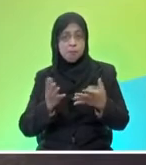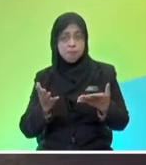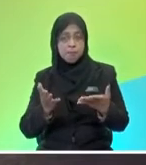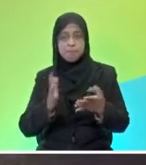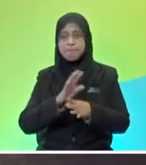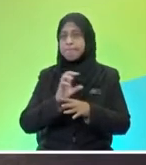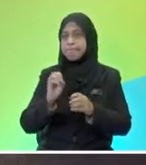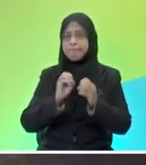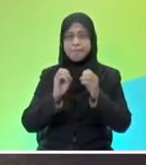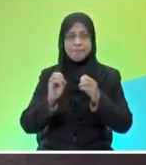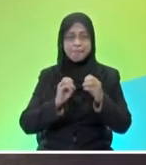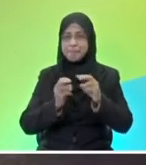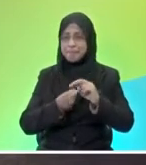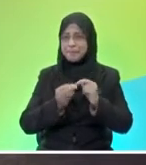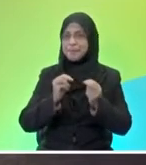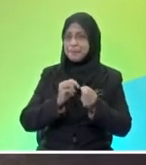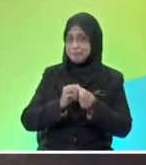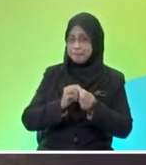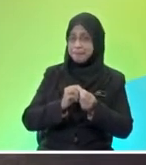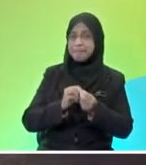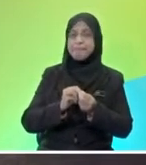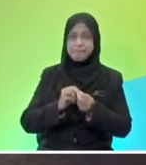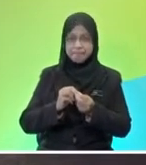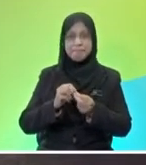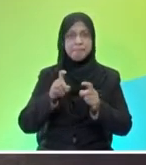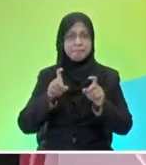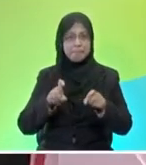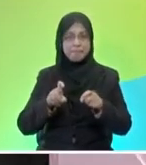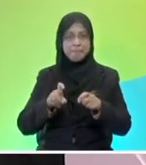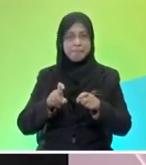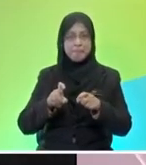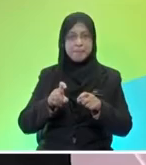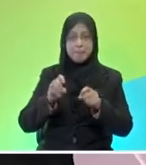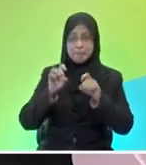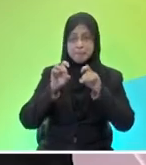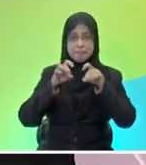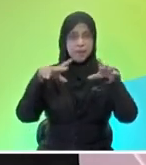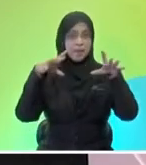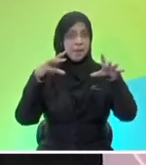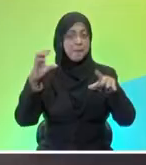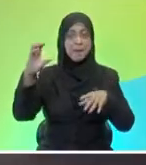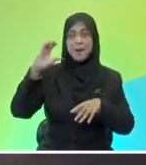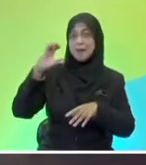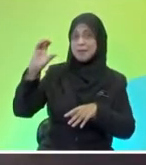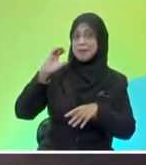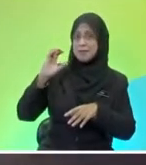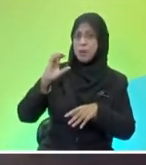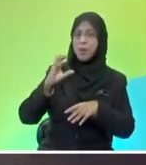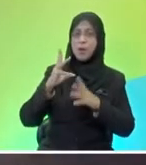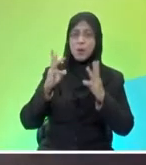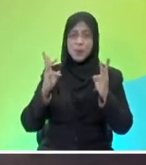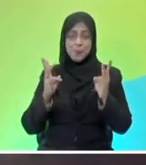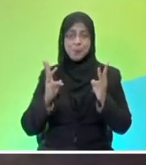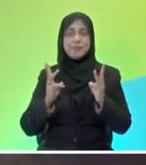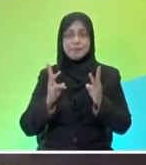there's nothing wrong with the board or the chip. What you need is actually this magic powder. Magic powder? Instantly